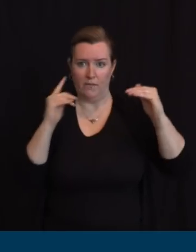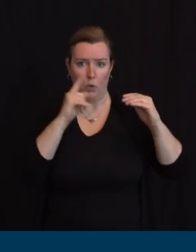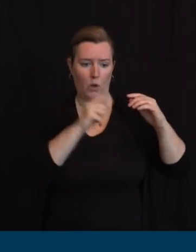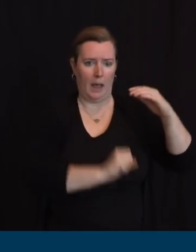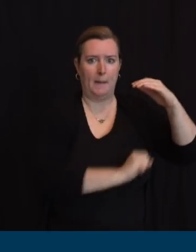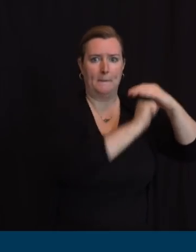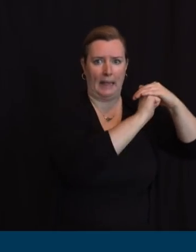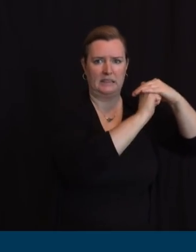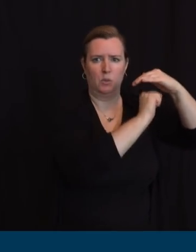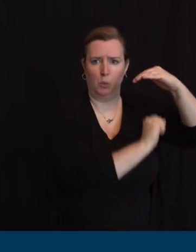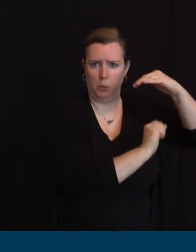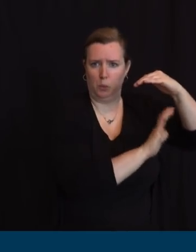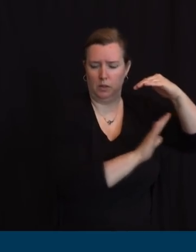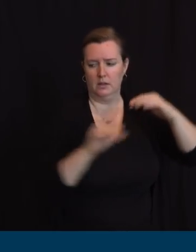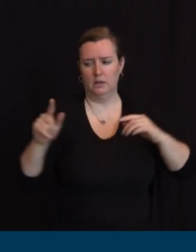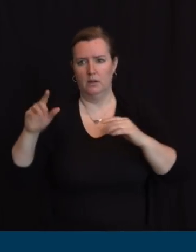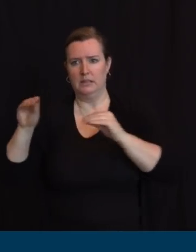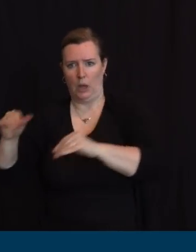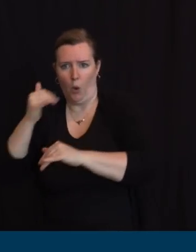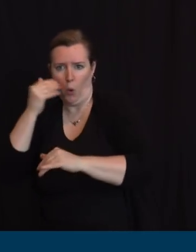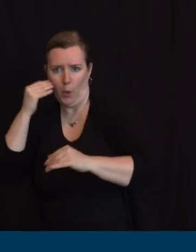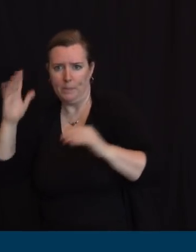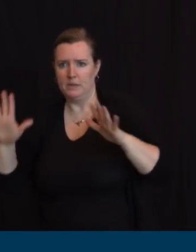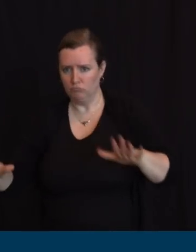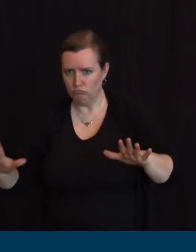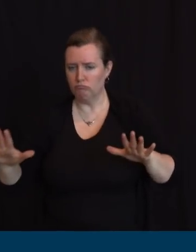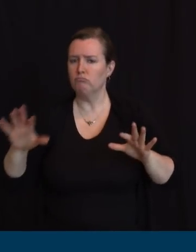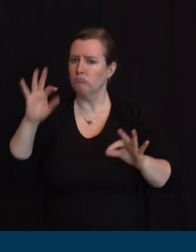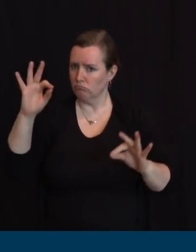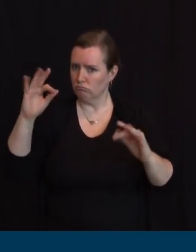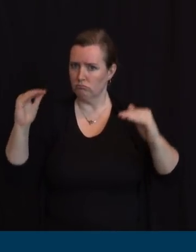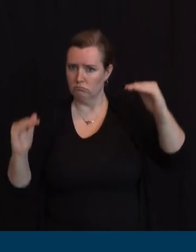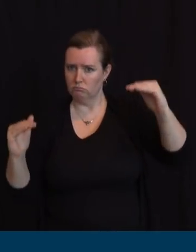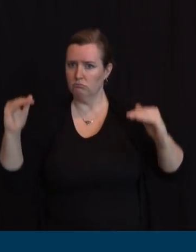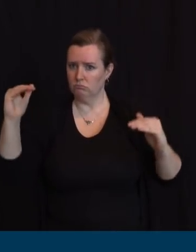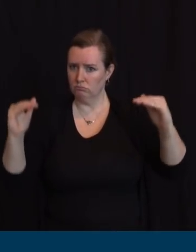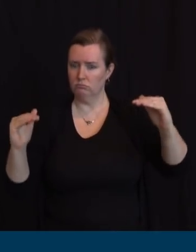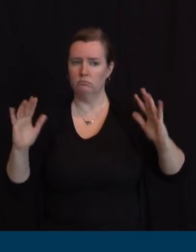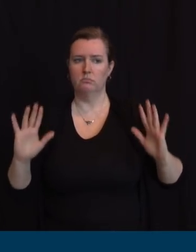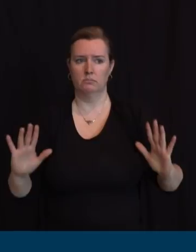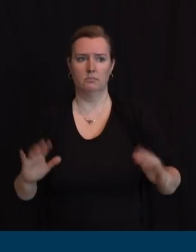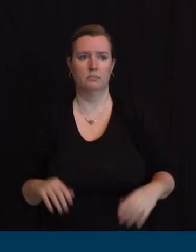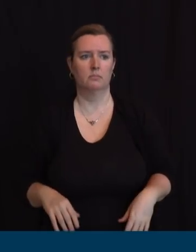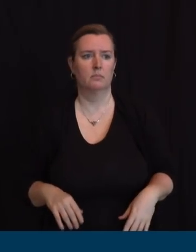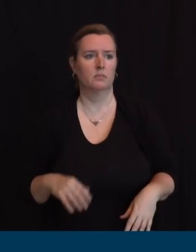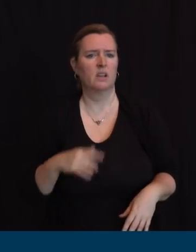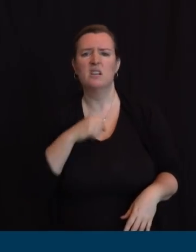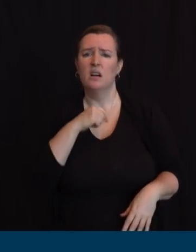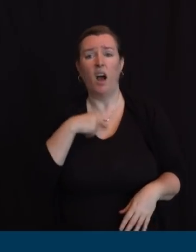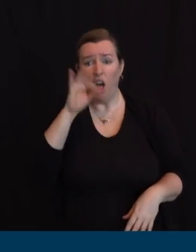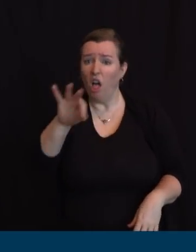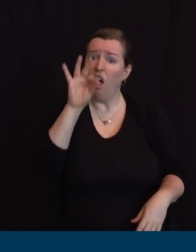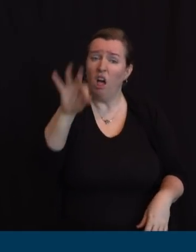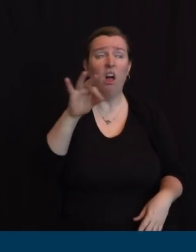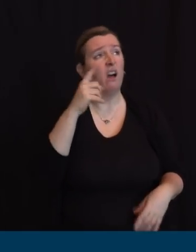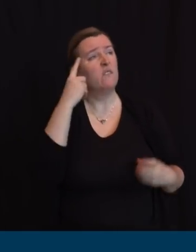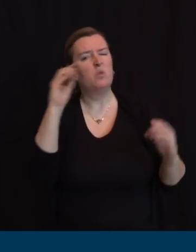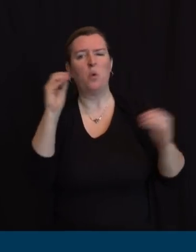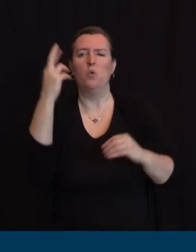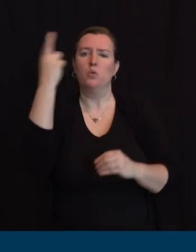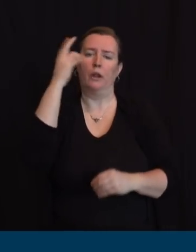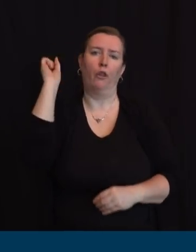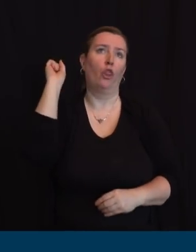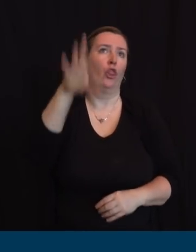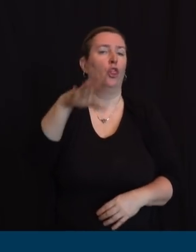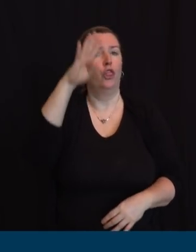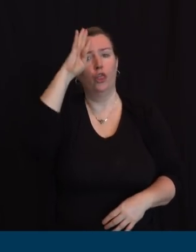we're not overstating this, I promise you. We have got to keep this up, and particularly when the weather gets as nice as it's been